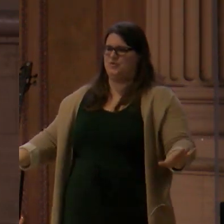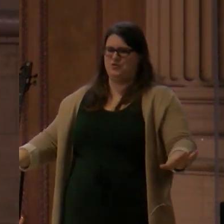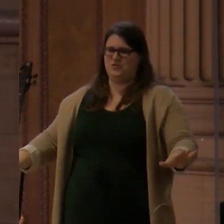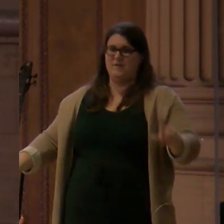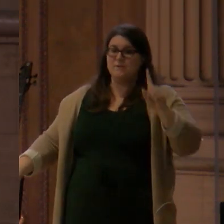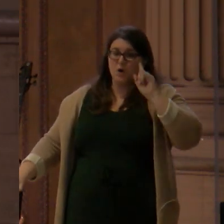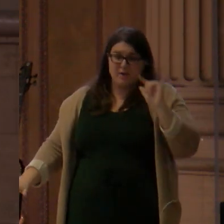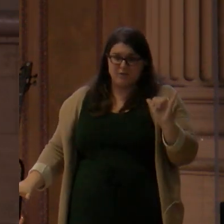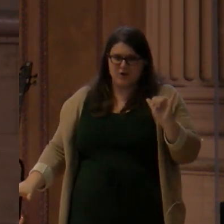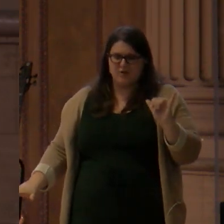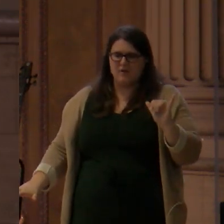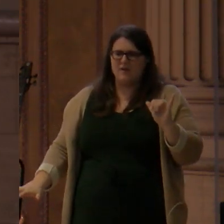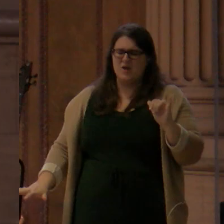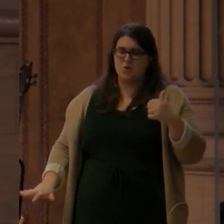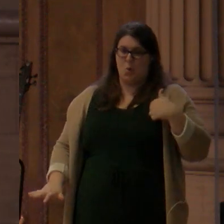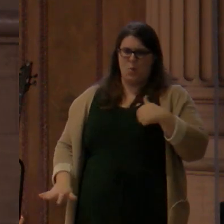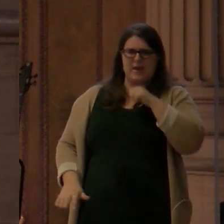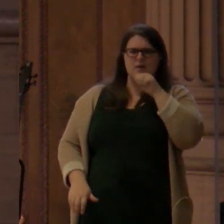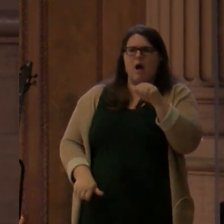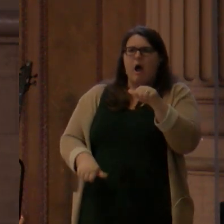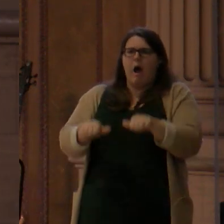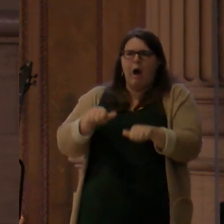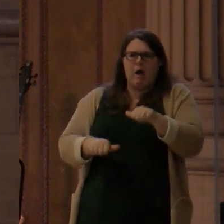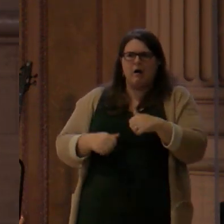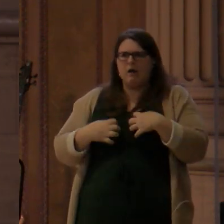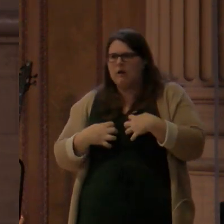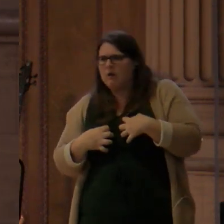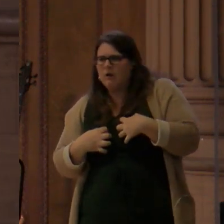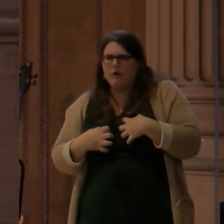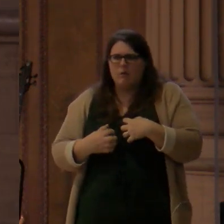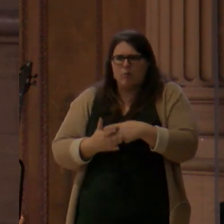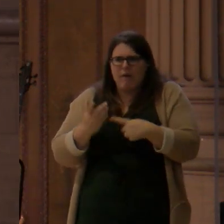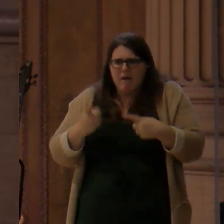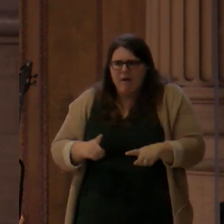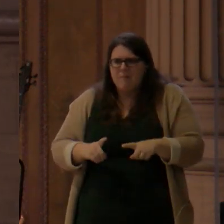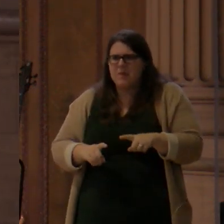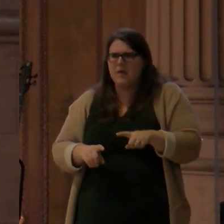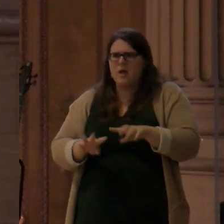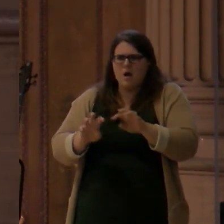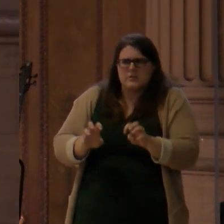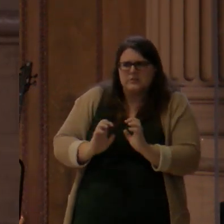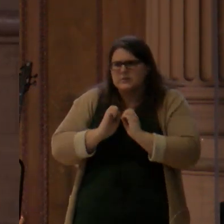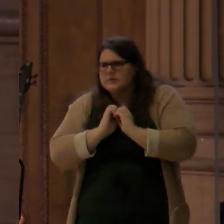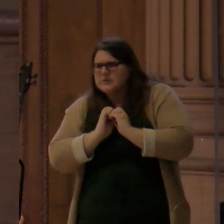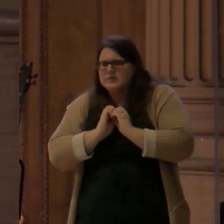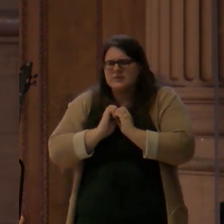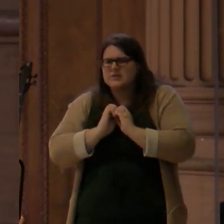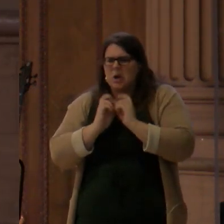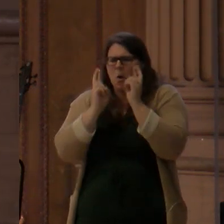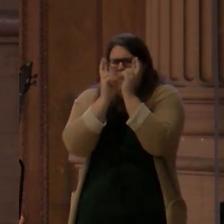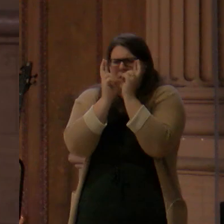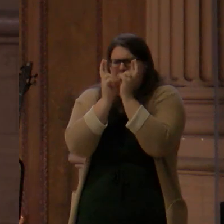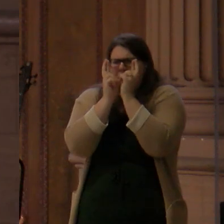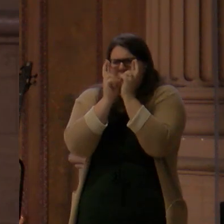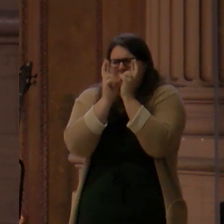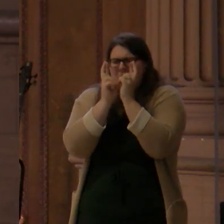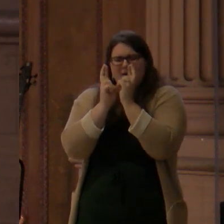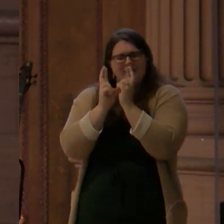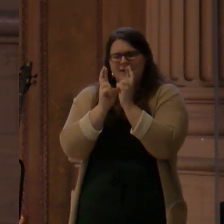Again, the end's not a mystery, so your hope is not a fantasy. You can set your heart on it and your life on it.